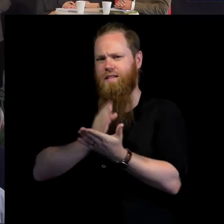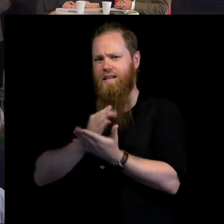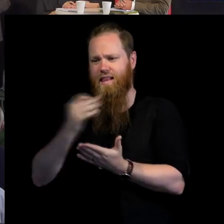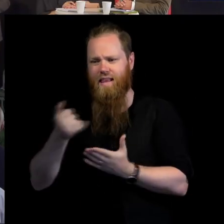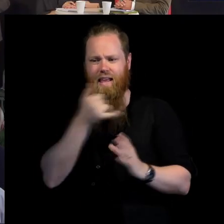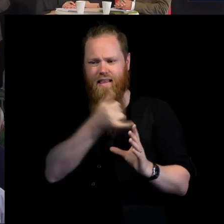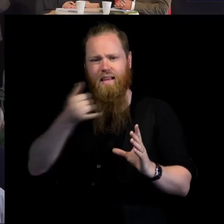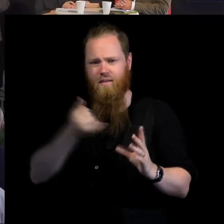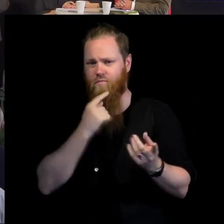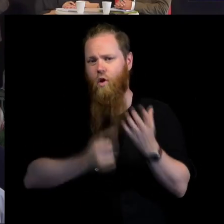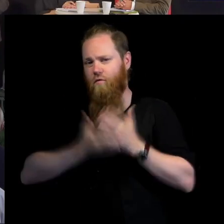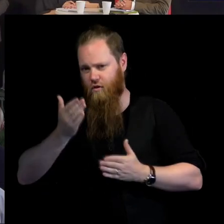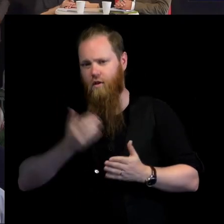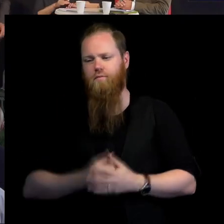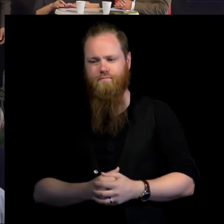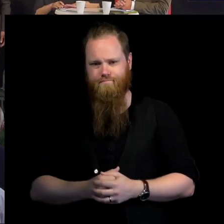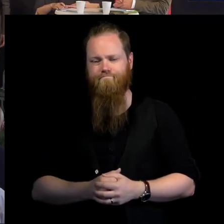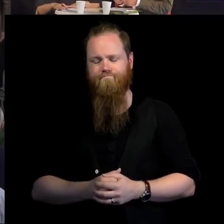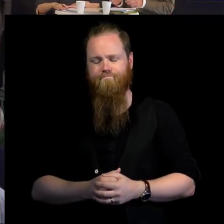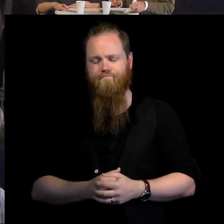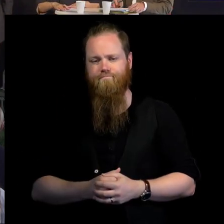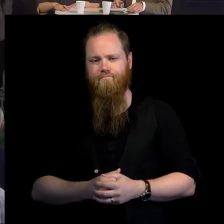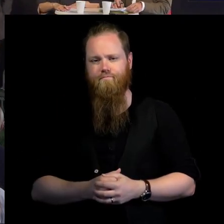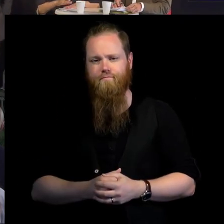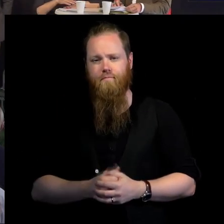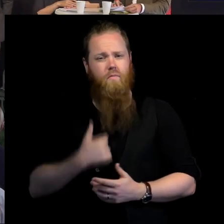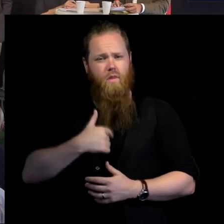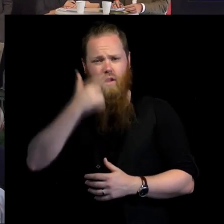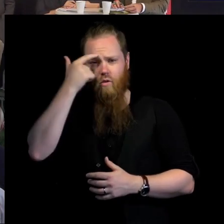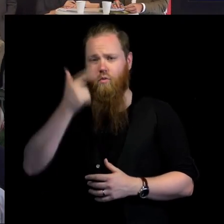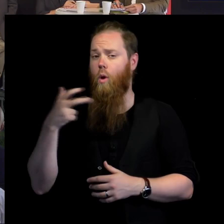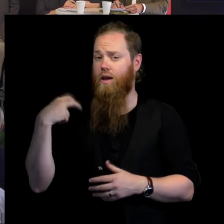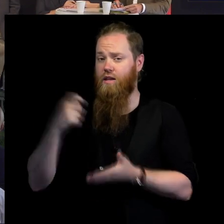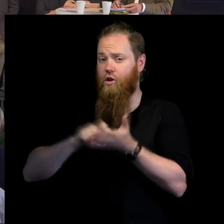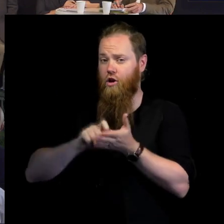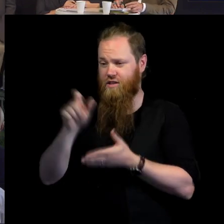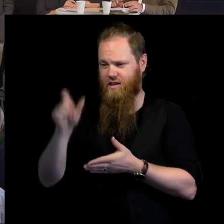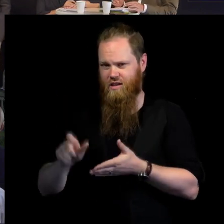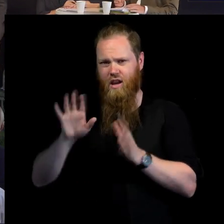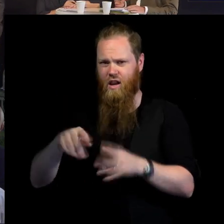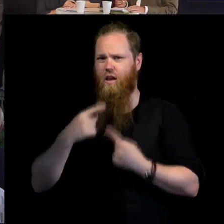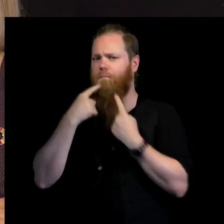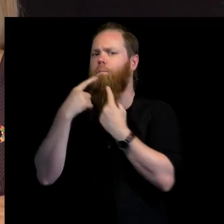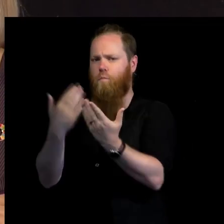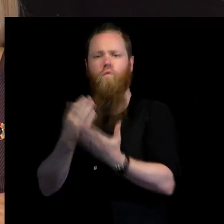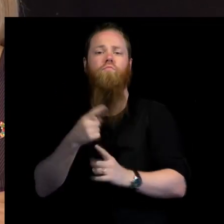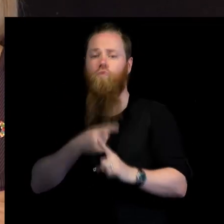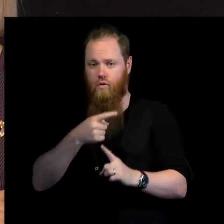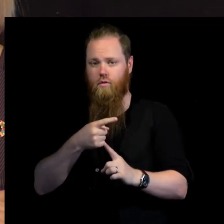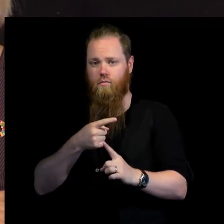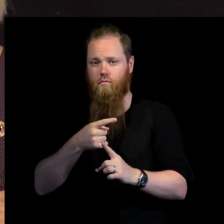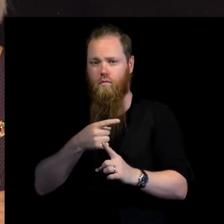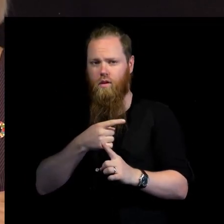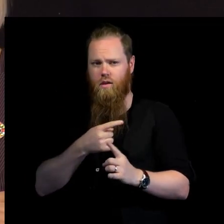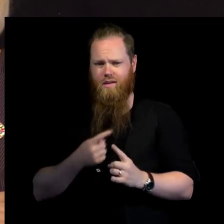agreements. And I think that the Secretary General has stated very clearly that we are up